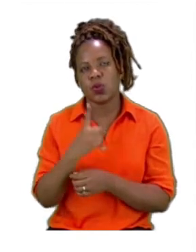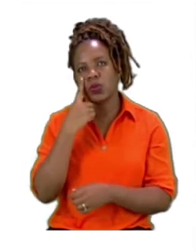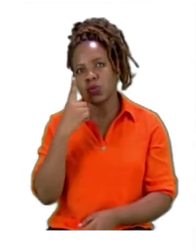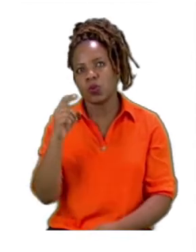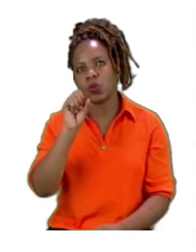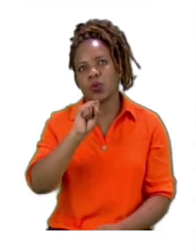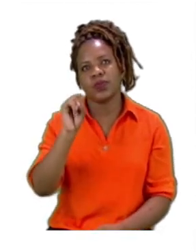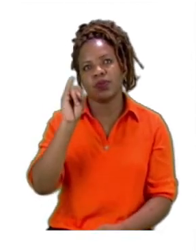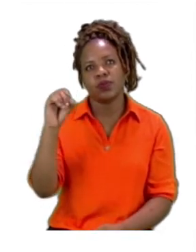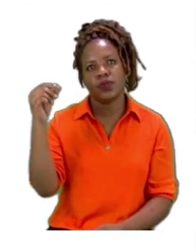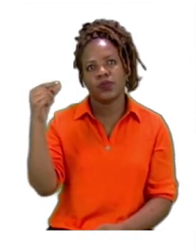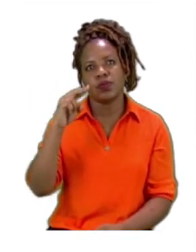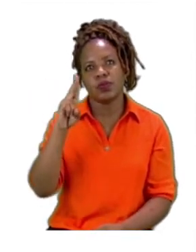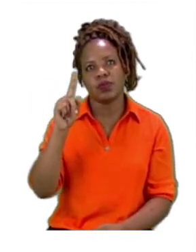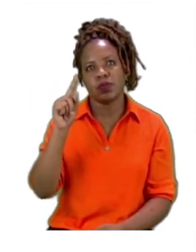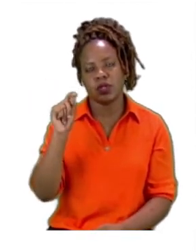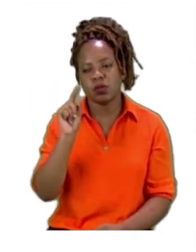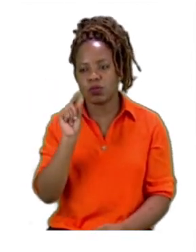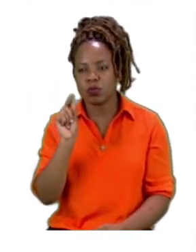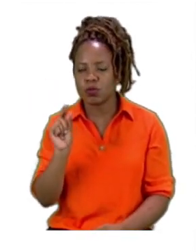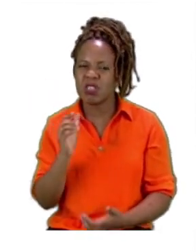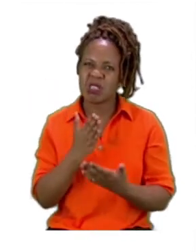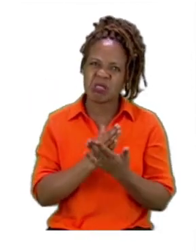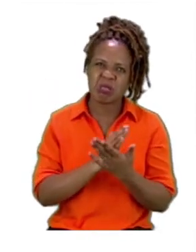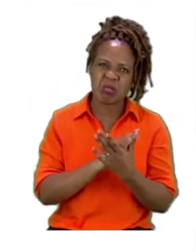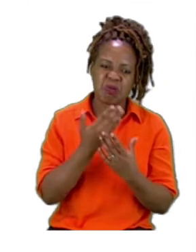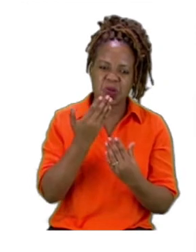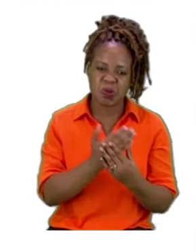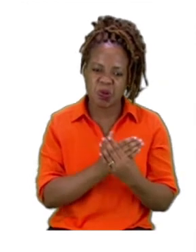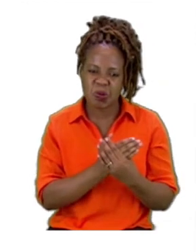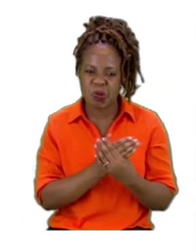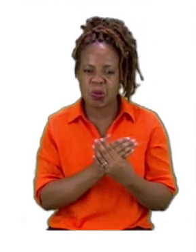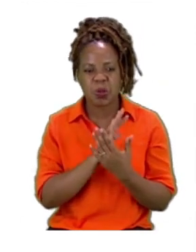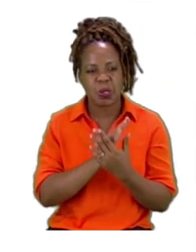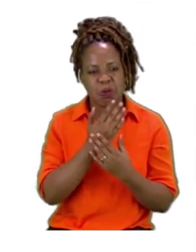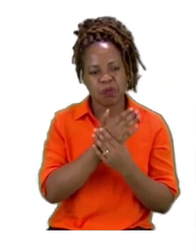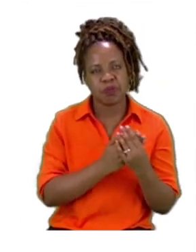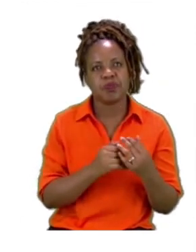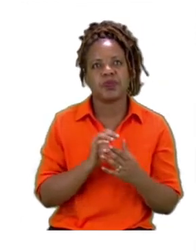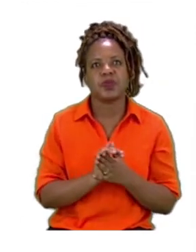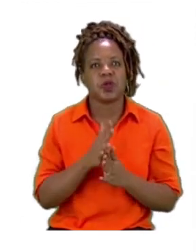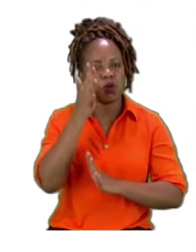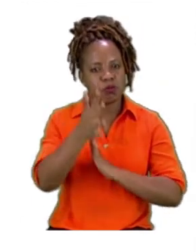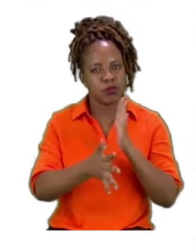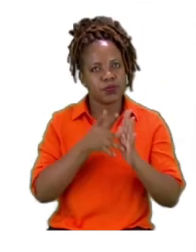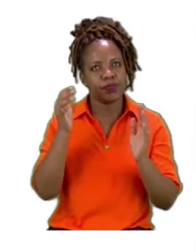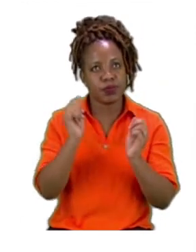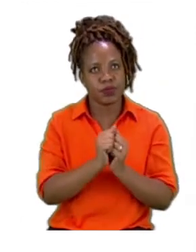us, but others are very old. I would like you to please repeat after me as I say the words.